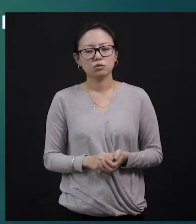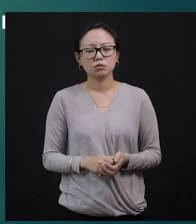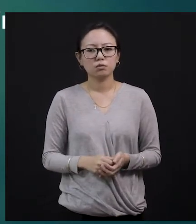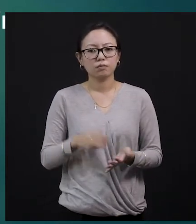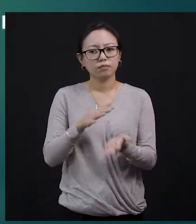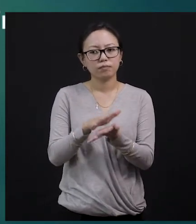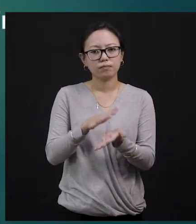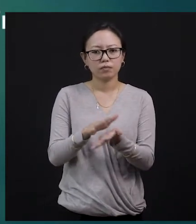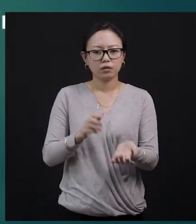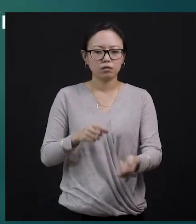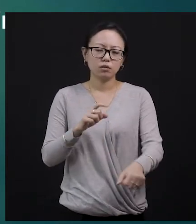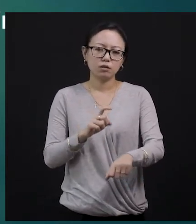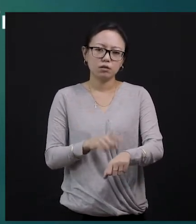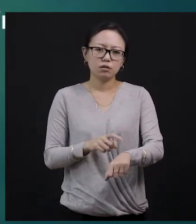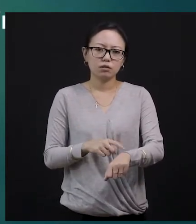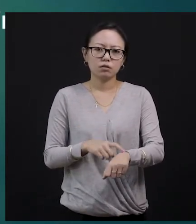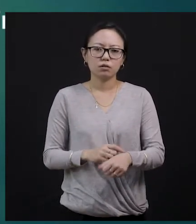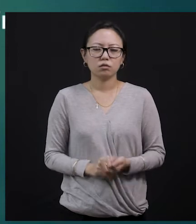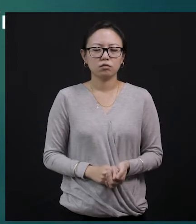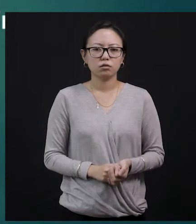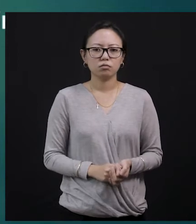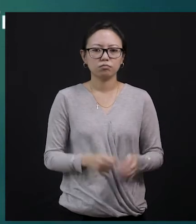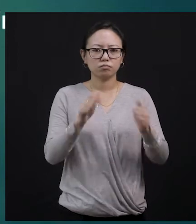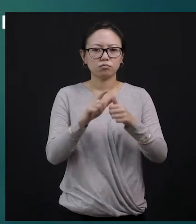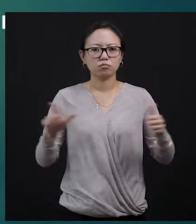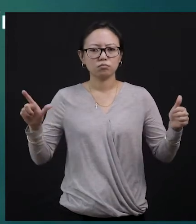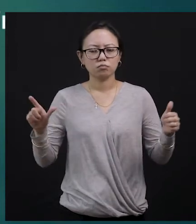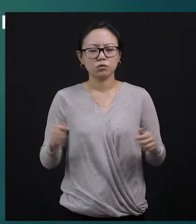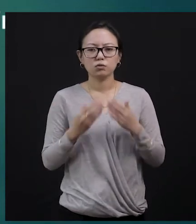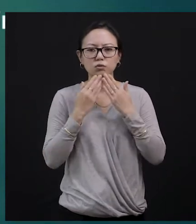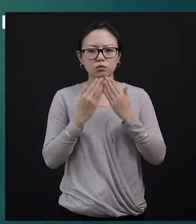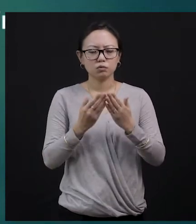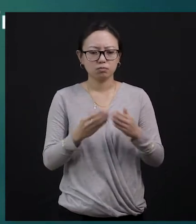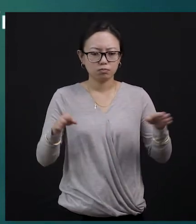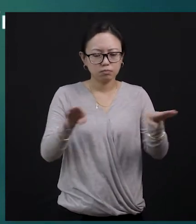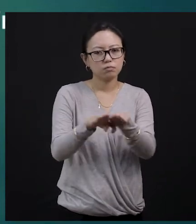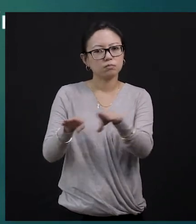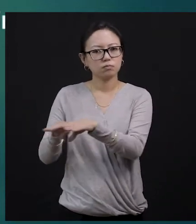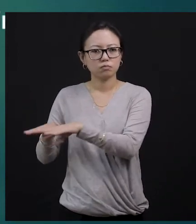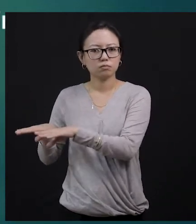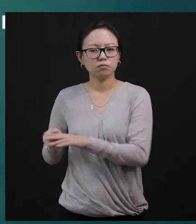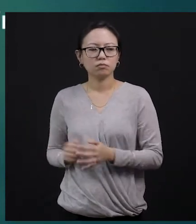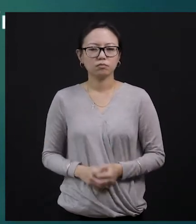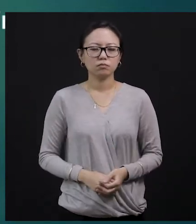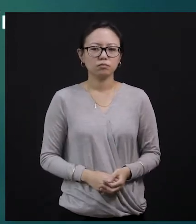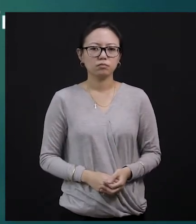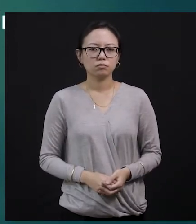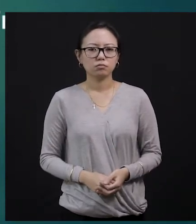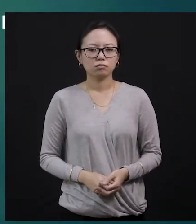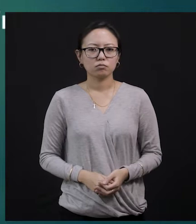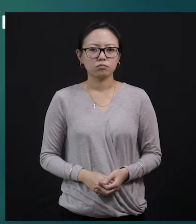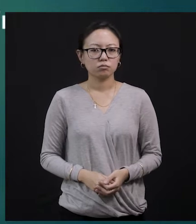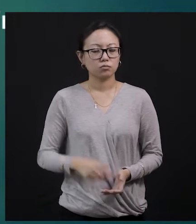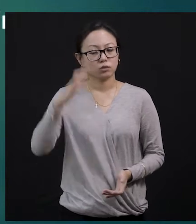festivals, whether you are a Christian, a Hindu, or a Muslim, or any other religion, it all becomes the same, okay? So that is what you need to